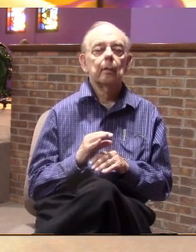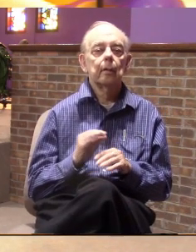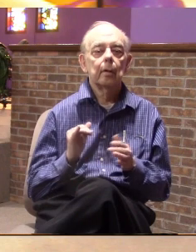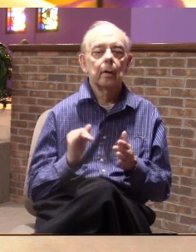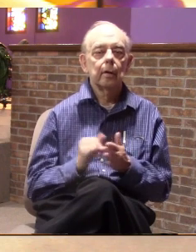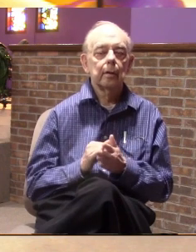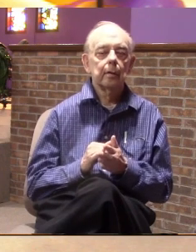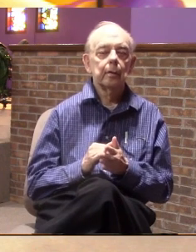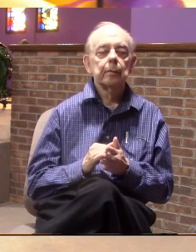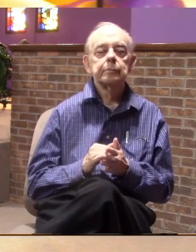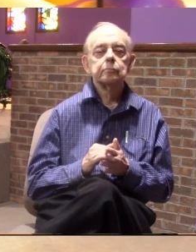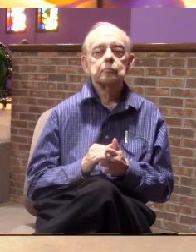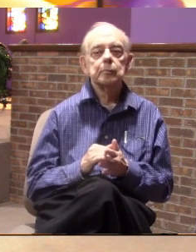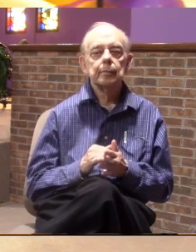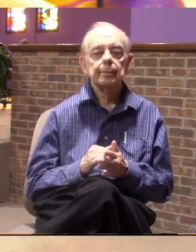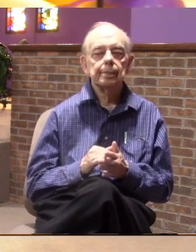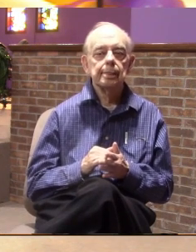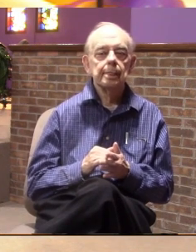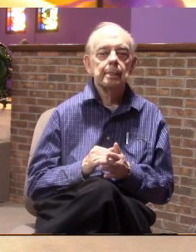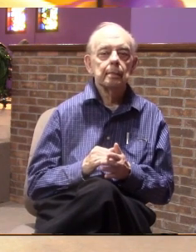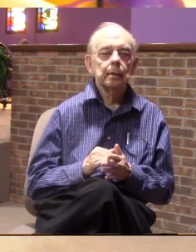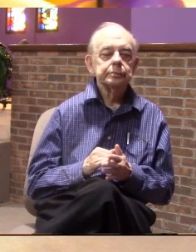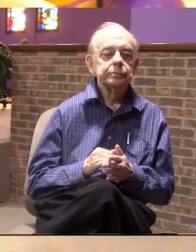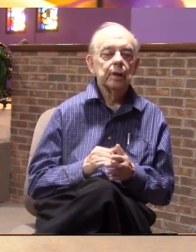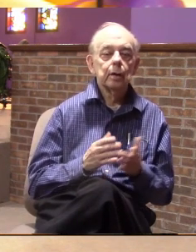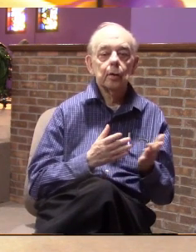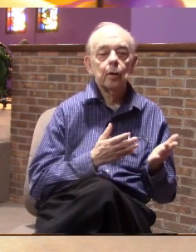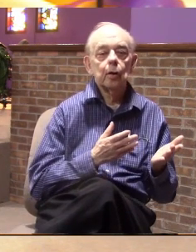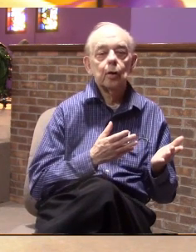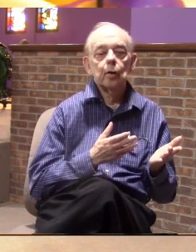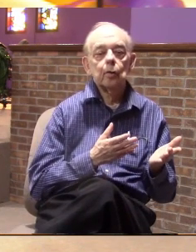that drew a lot to the Lord